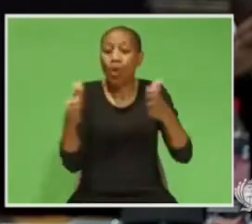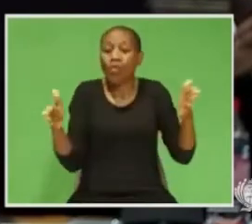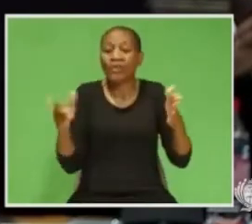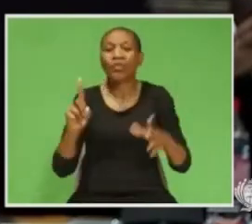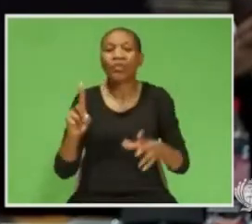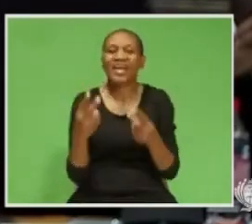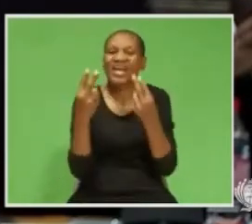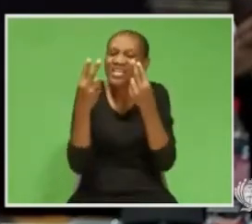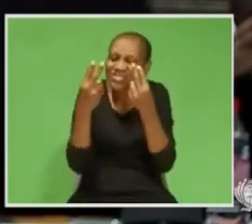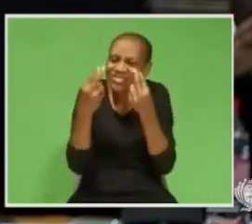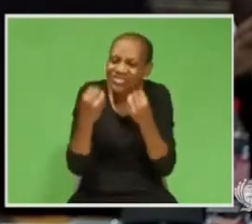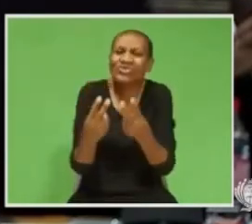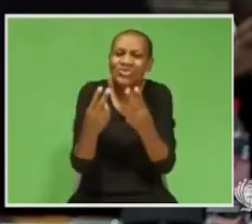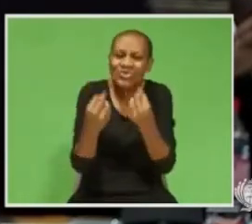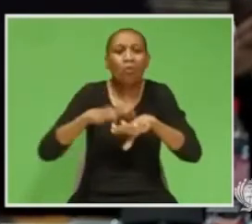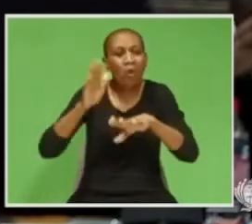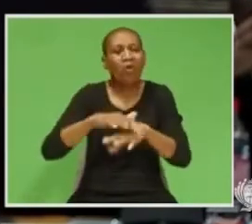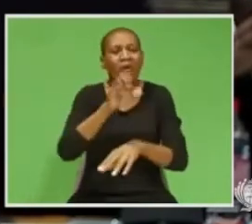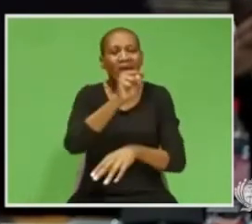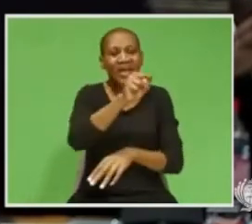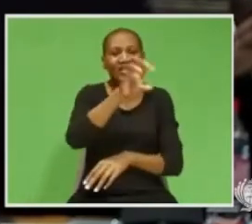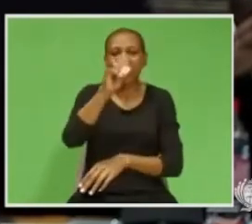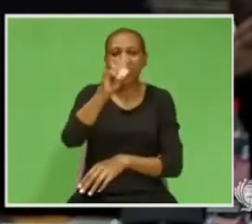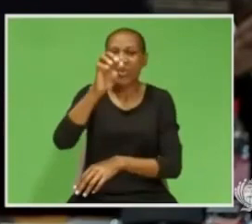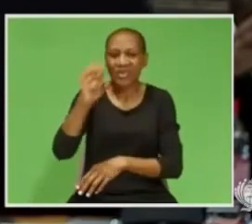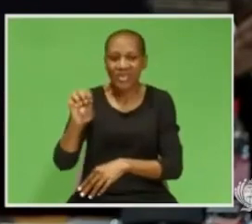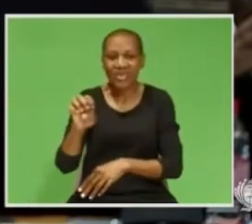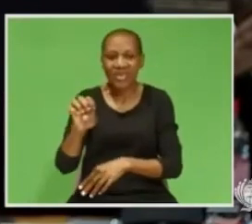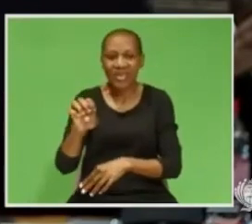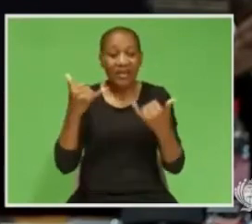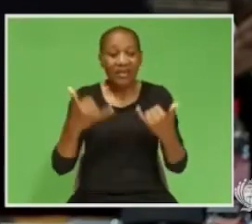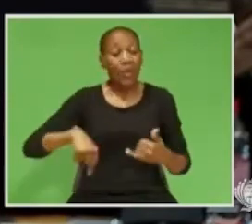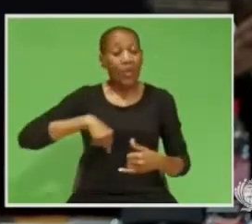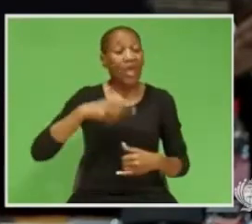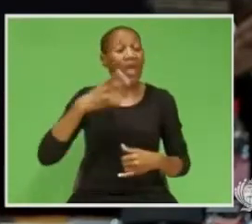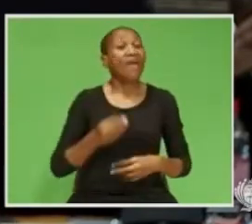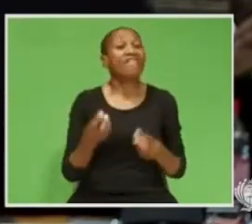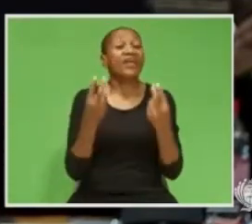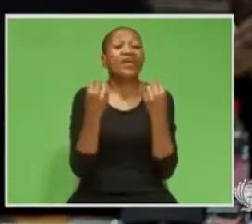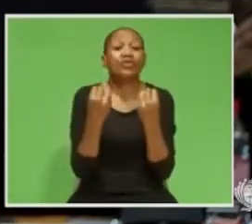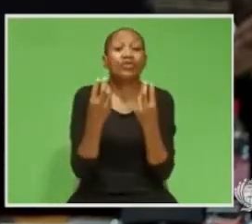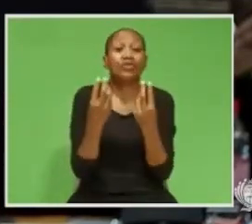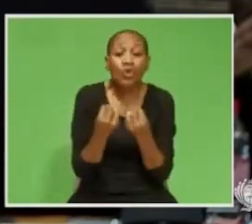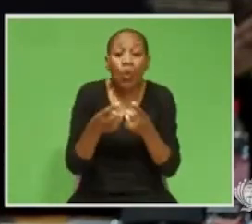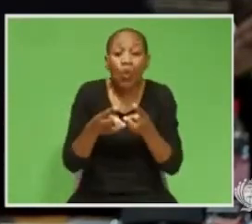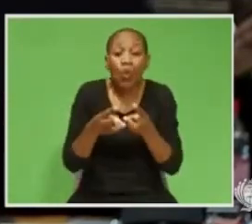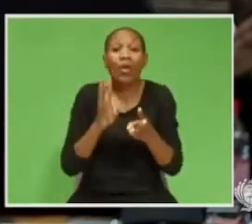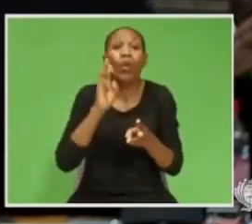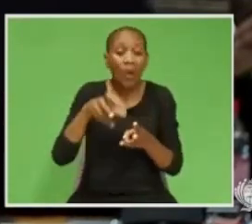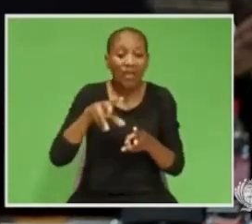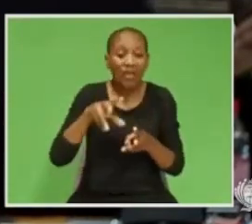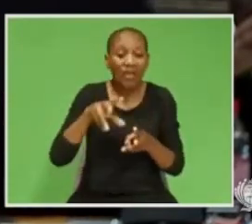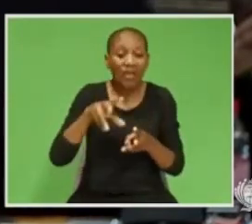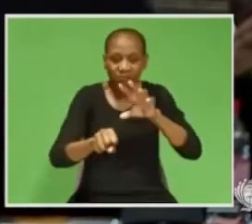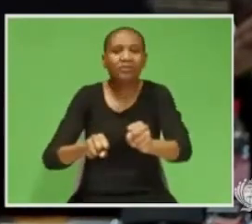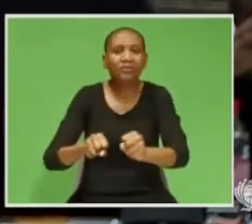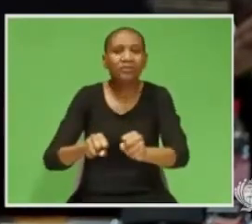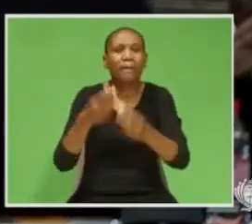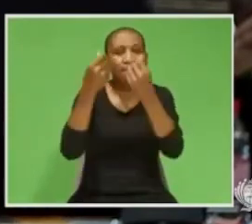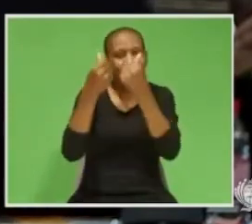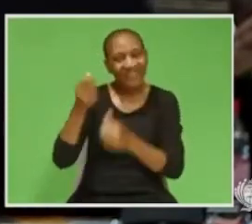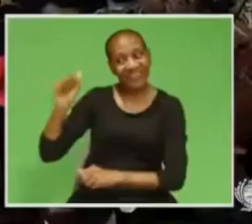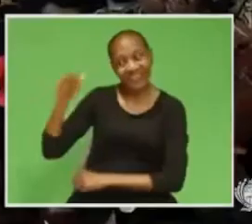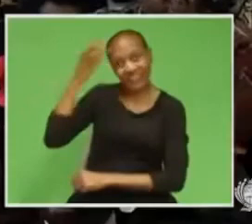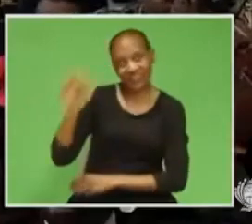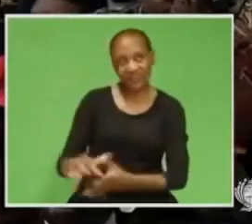new state-owned enterprise to provide fresh looting opportunities for the cadres. Instead of